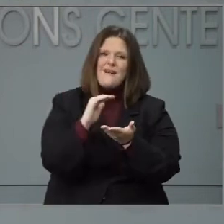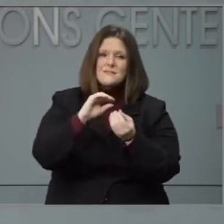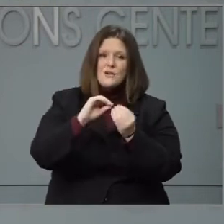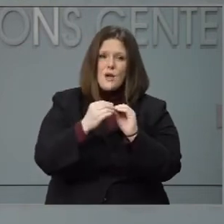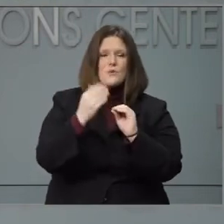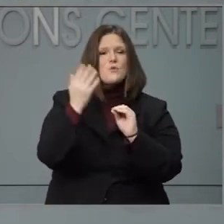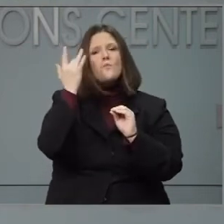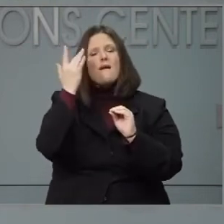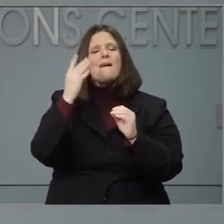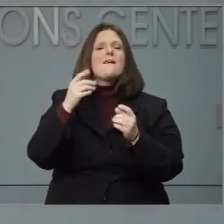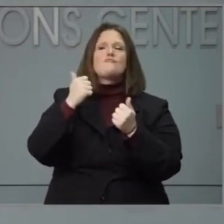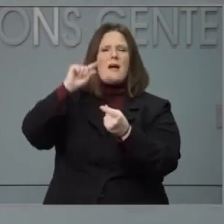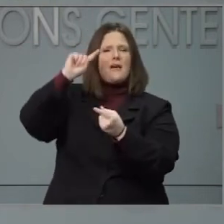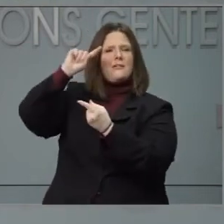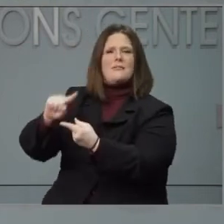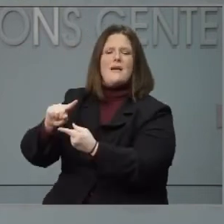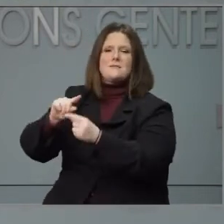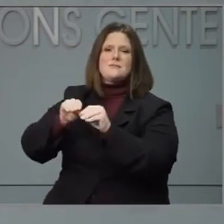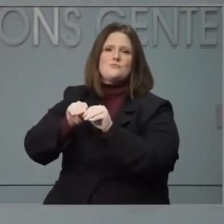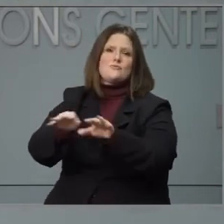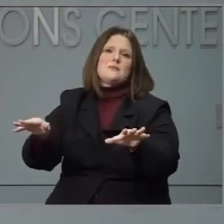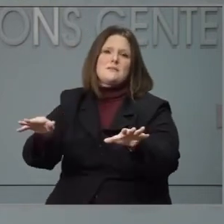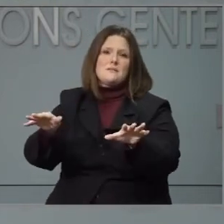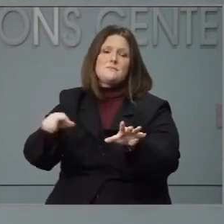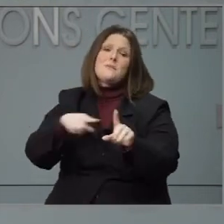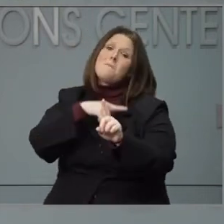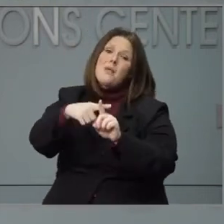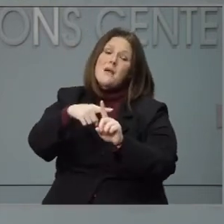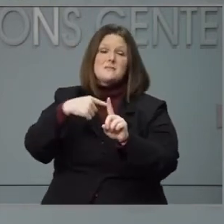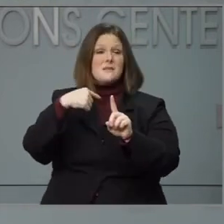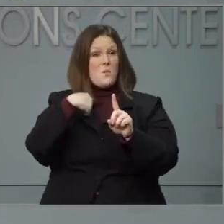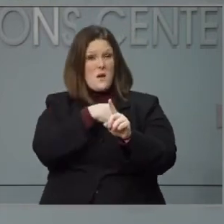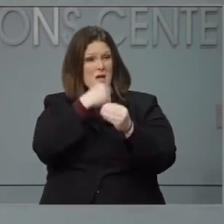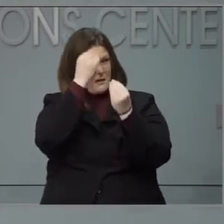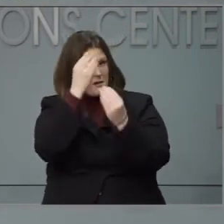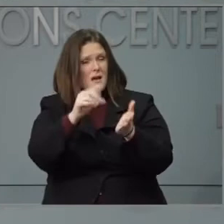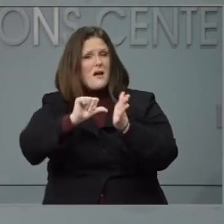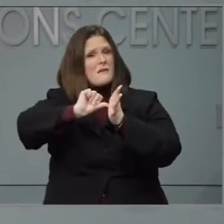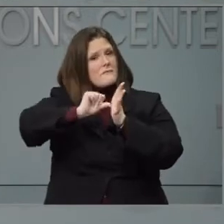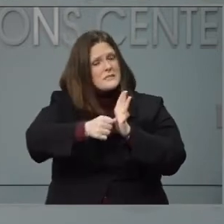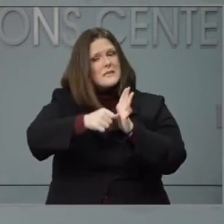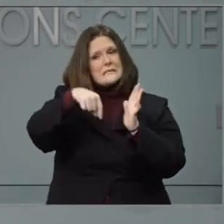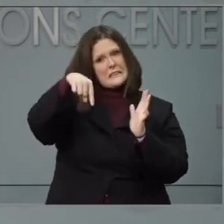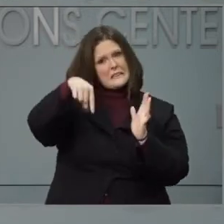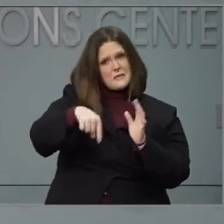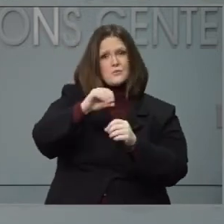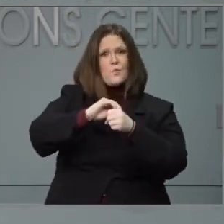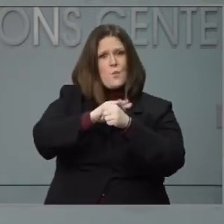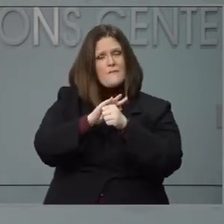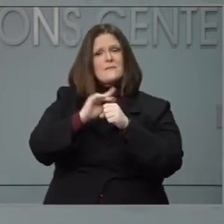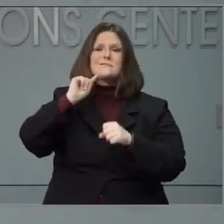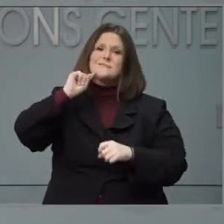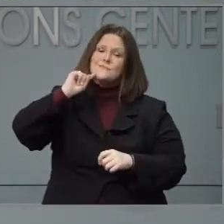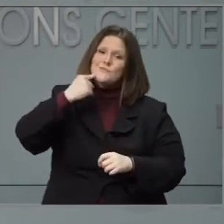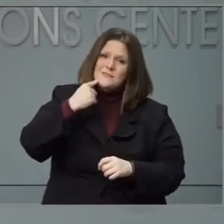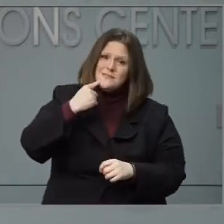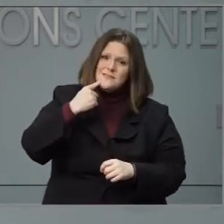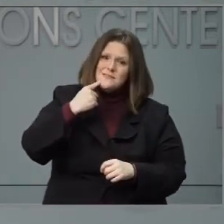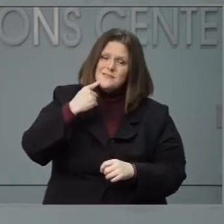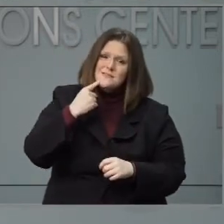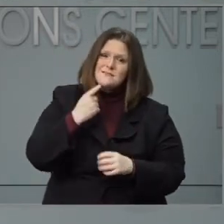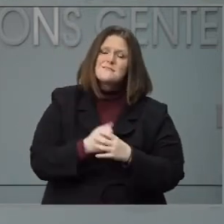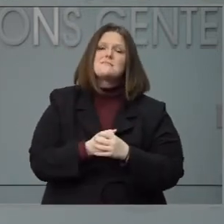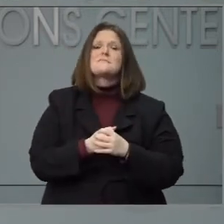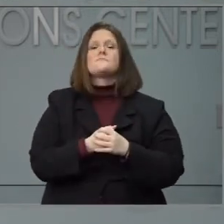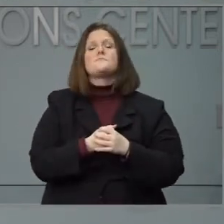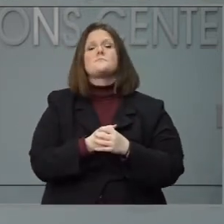It also sends a serious signal to families, friends and neighbors across our state. Success